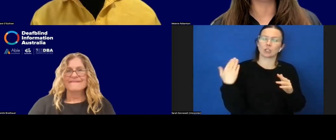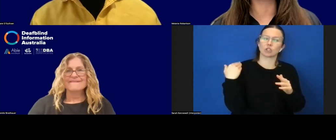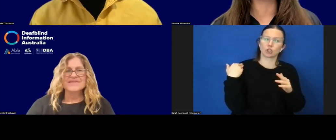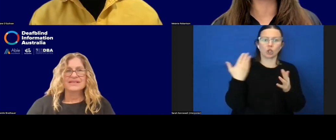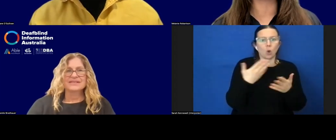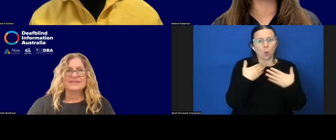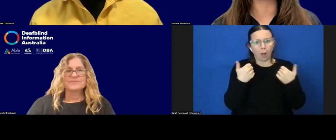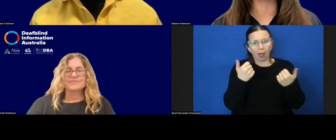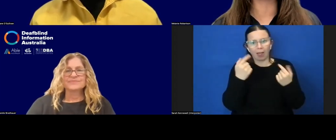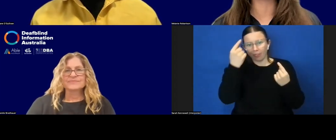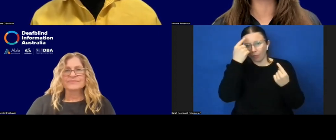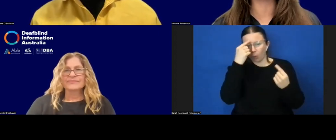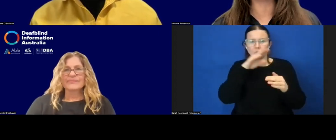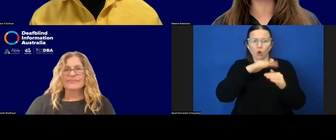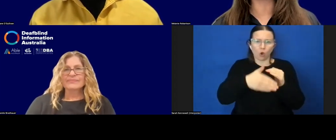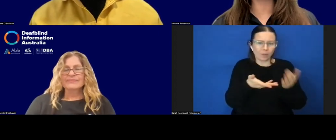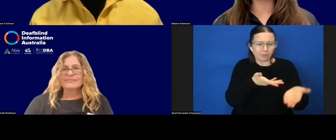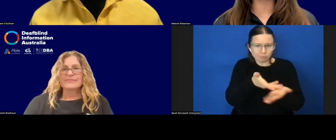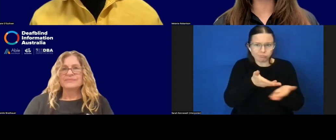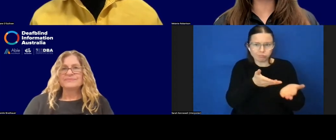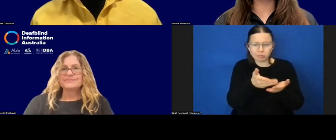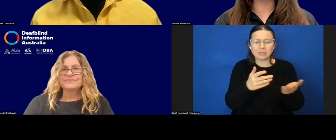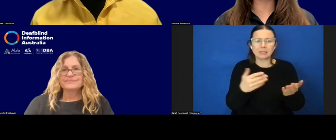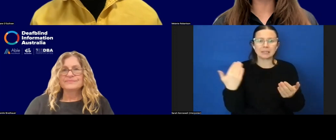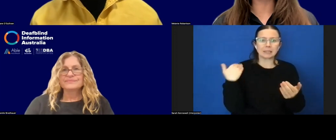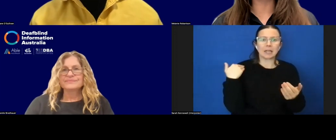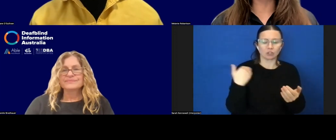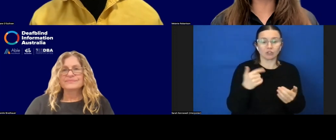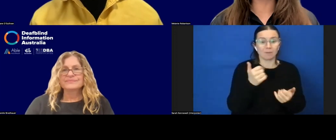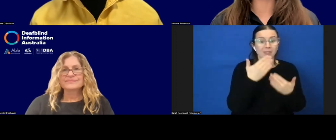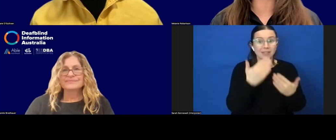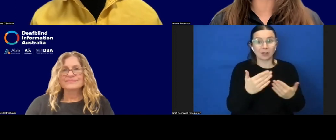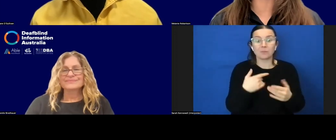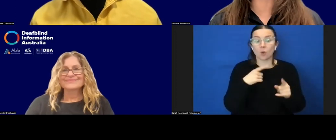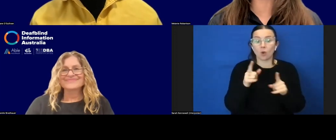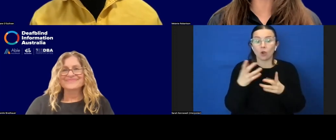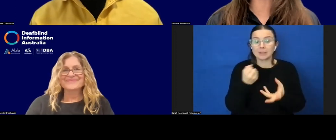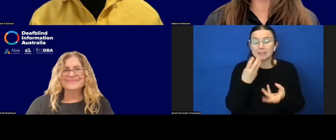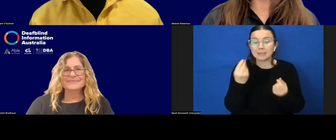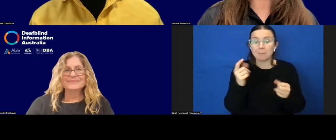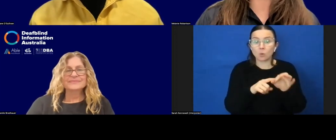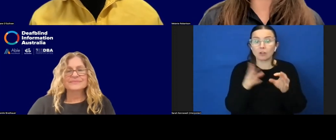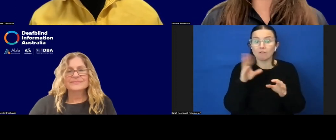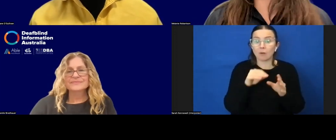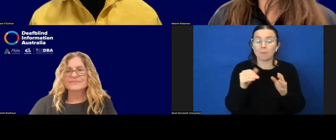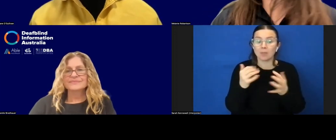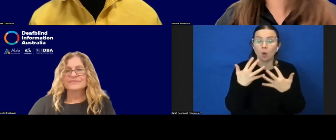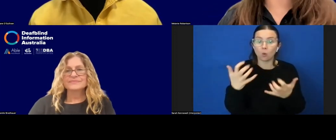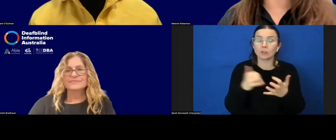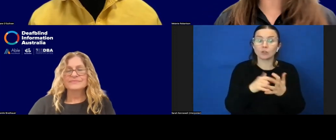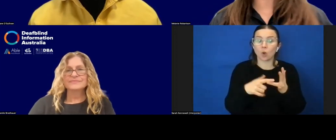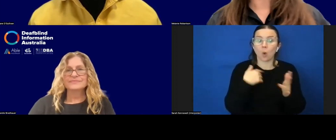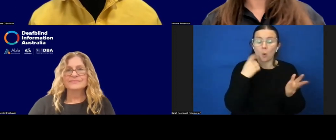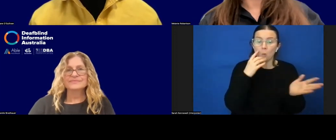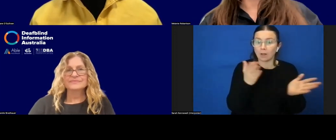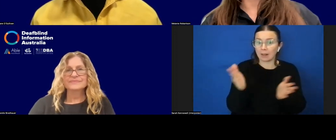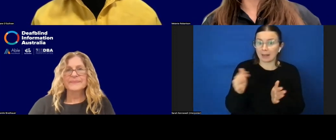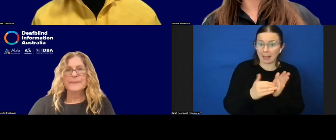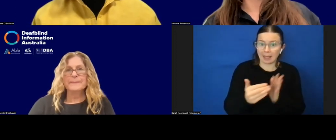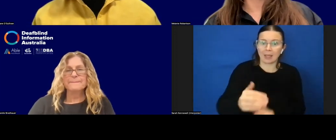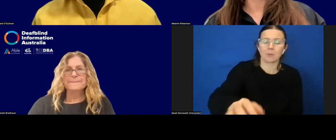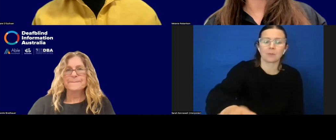add information and support learning. Thanks so much. We've got some questions coming in from our audience, so I'm going to move to them now.